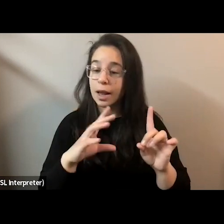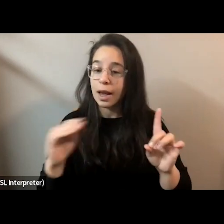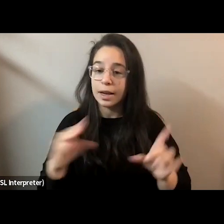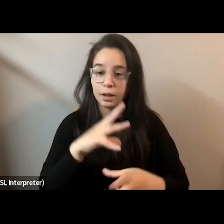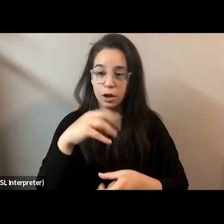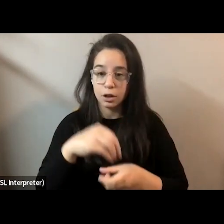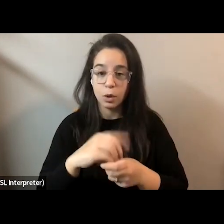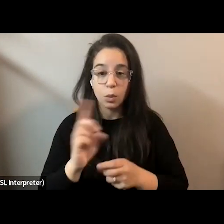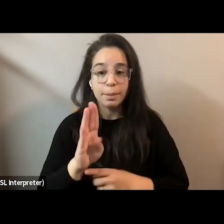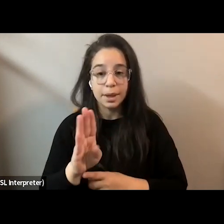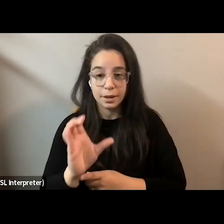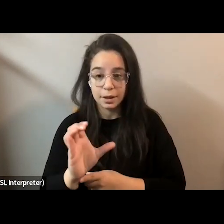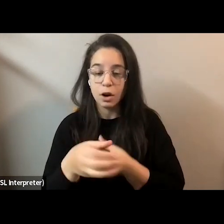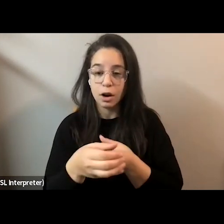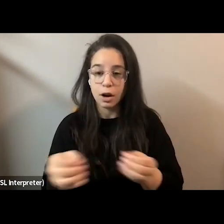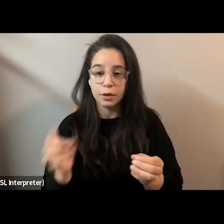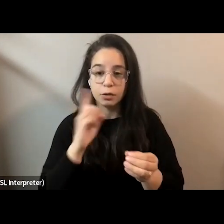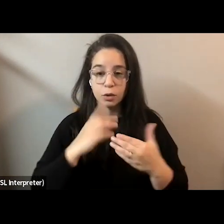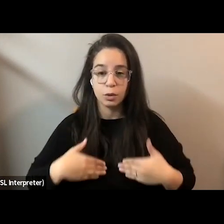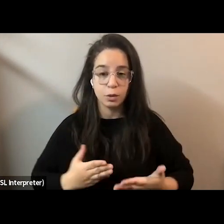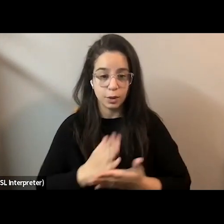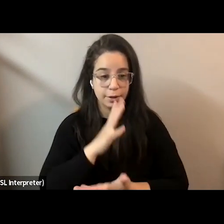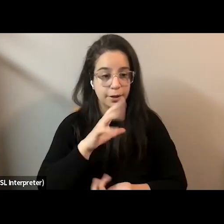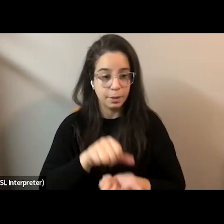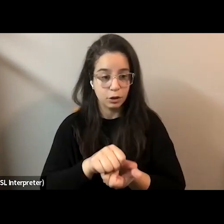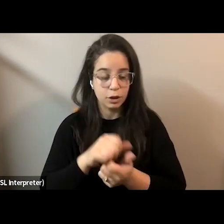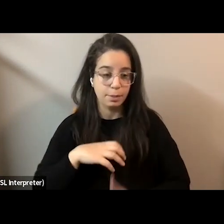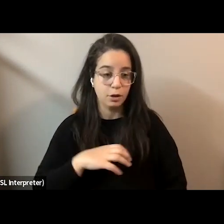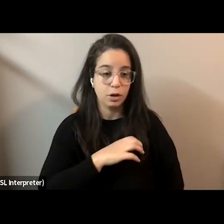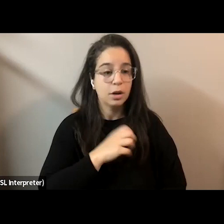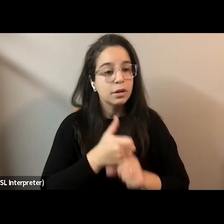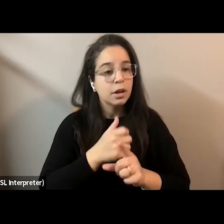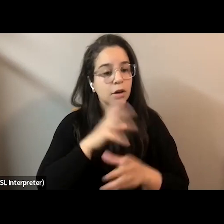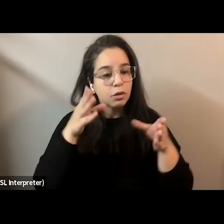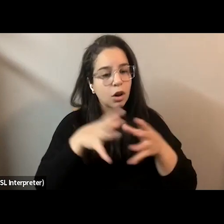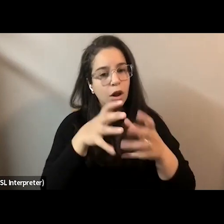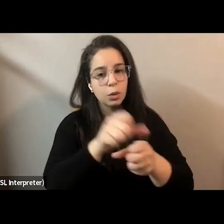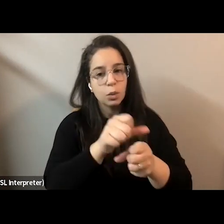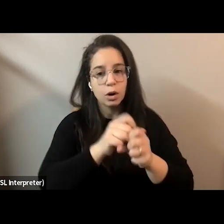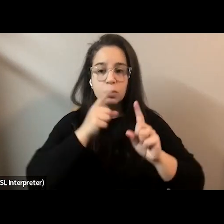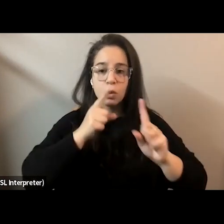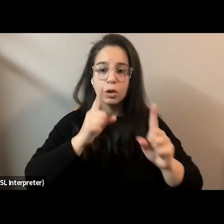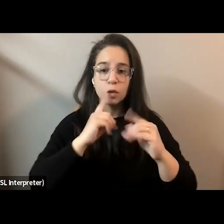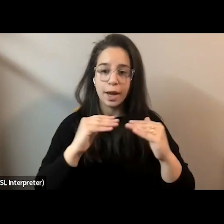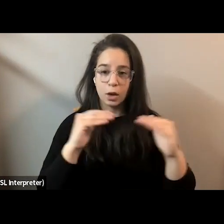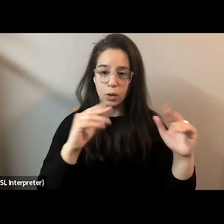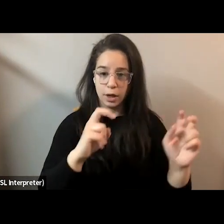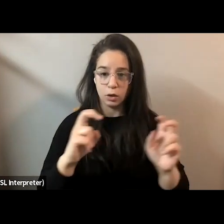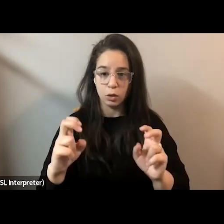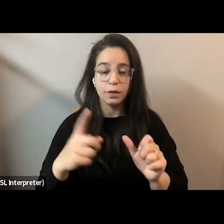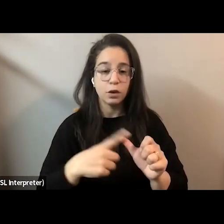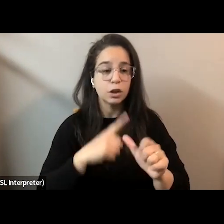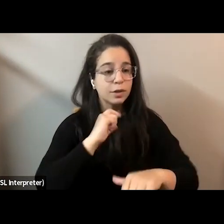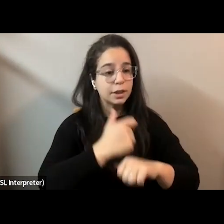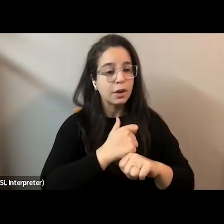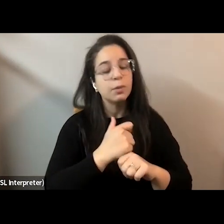Engagement at British Columbia's Office of the Human Rights Commissioner. She has focused much of her work on equity issues, first in developing suicide